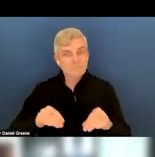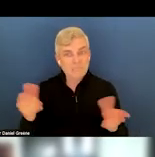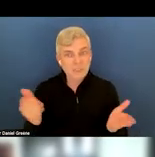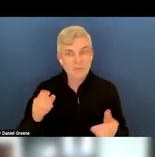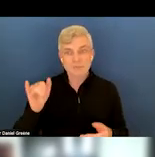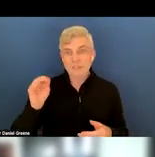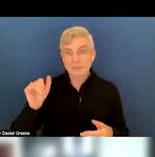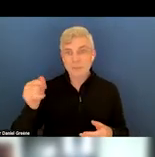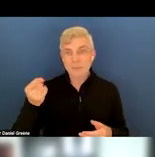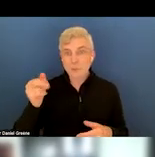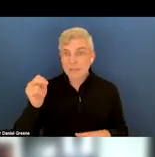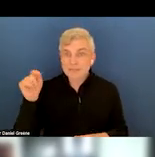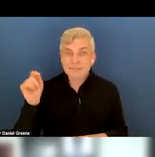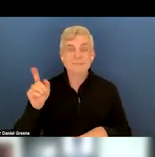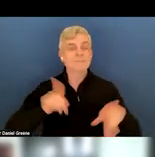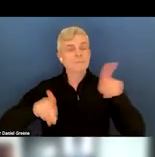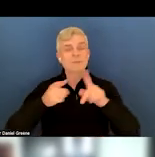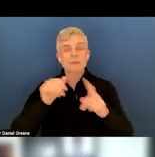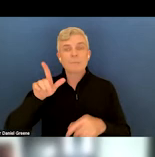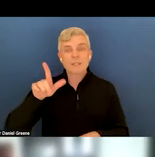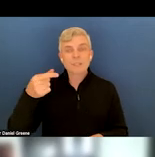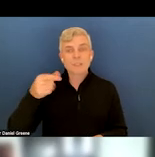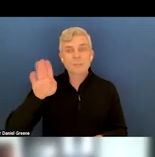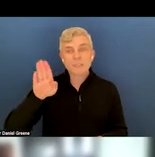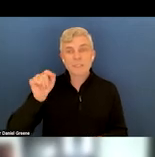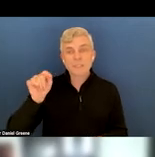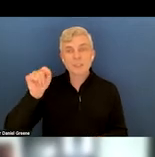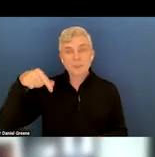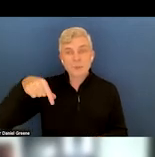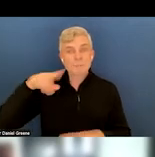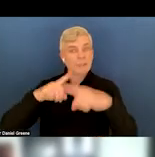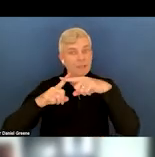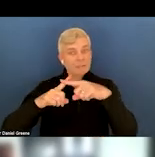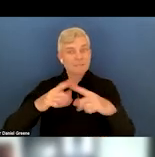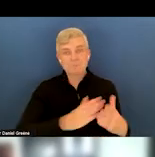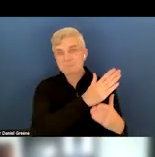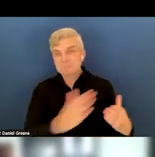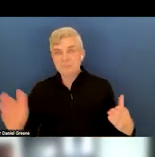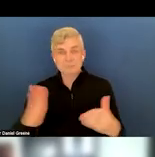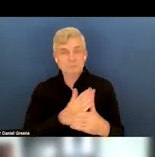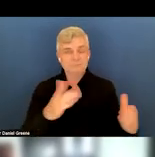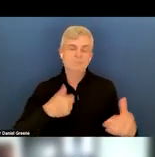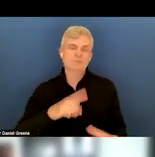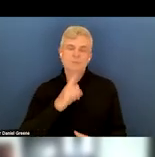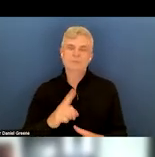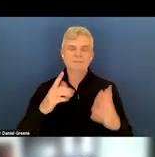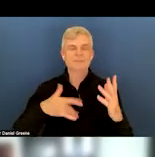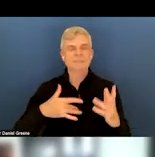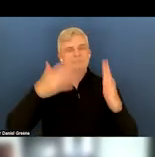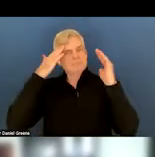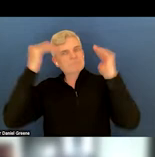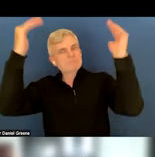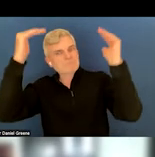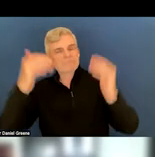LGBTQ plus spectrum. I'm just very hopeful right now and glad to be on this, in this